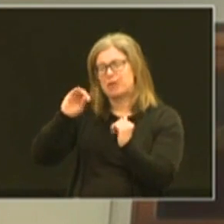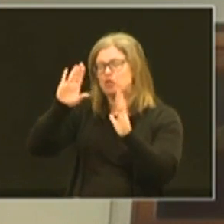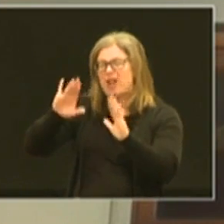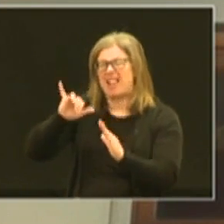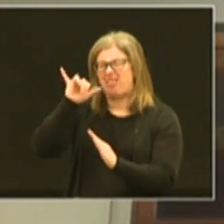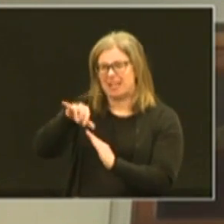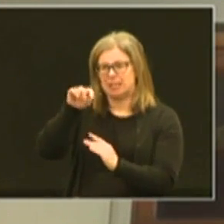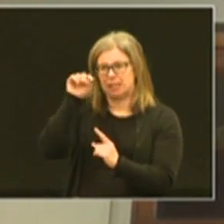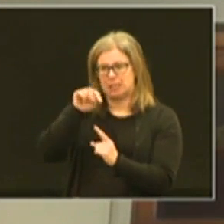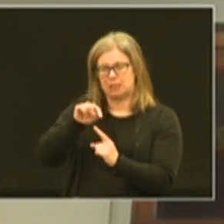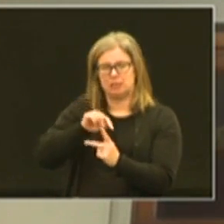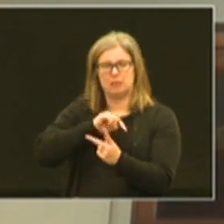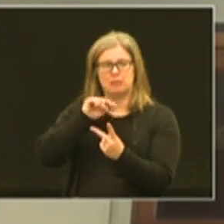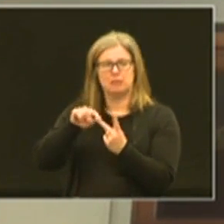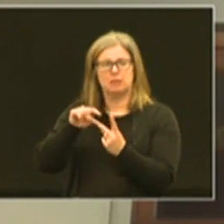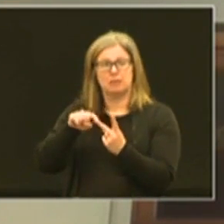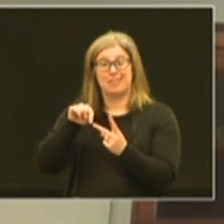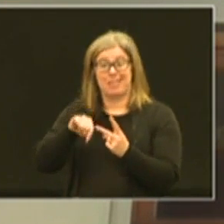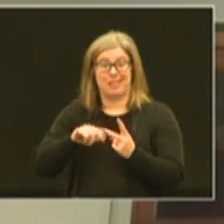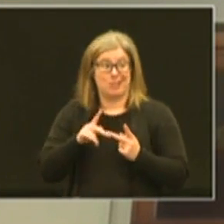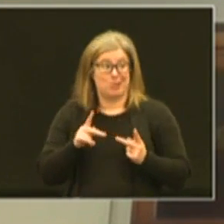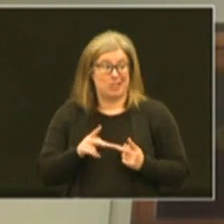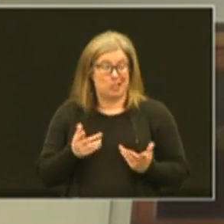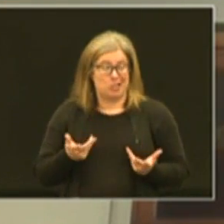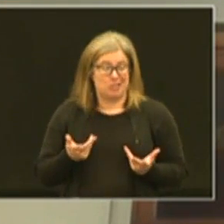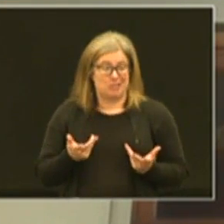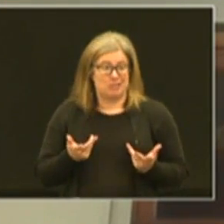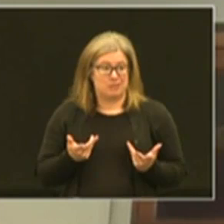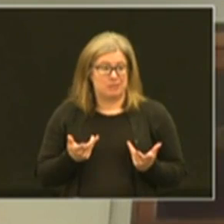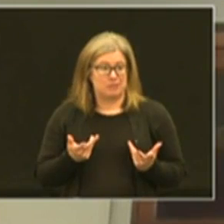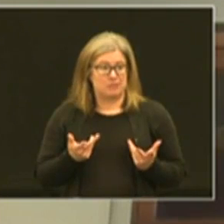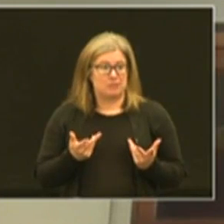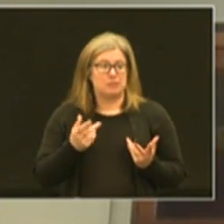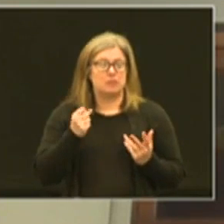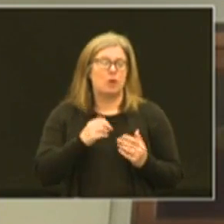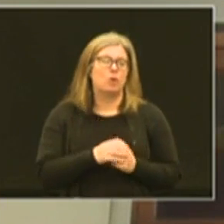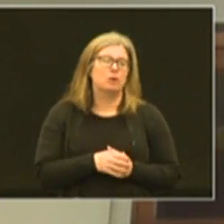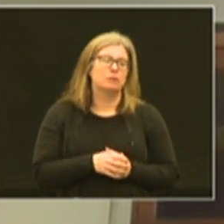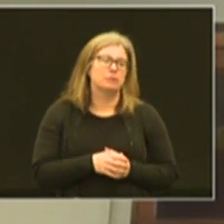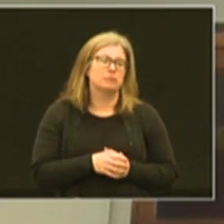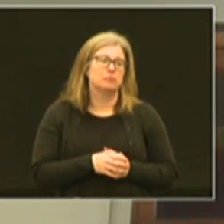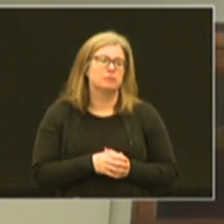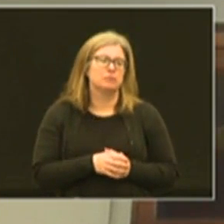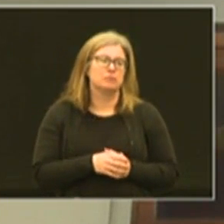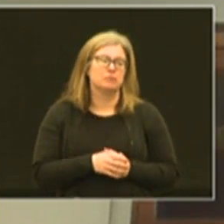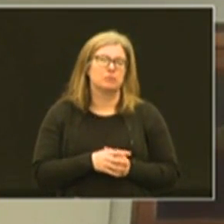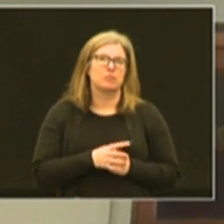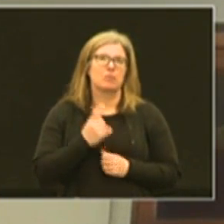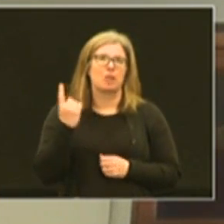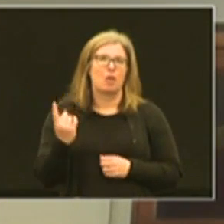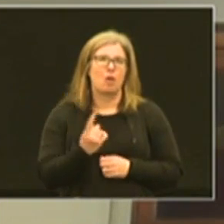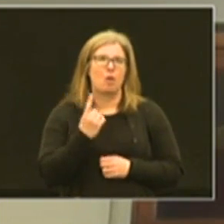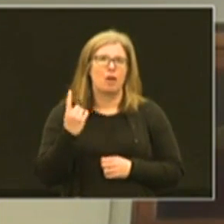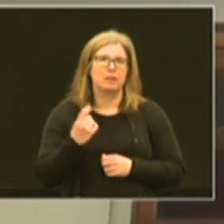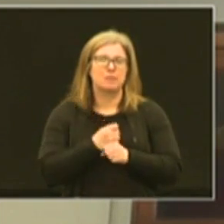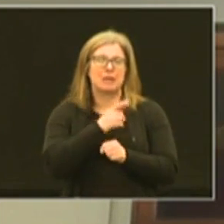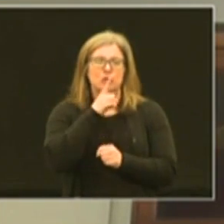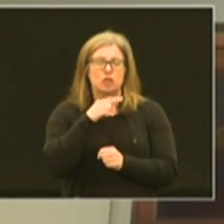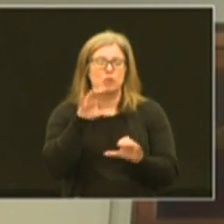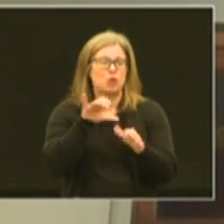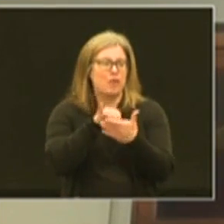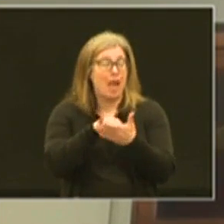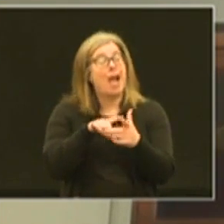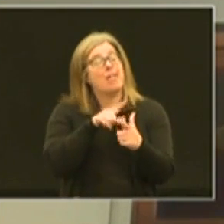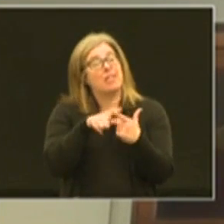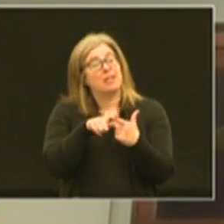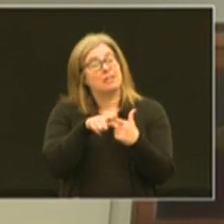great and then even into this position um and so um you know always uh making sure we do that